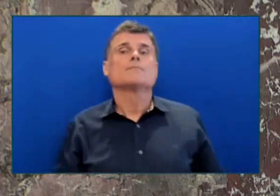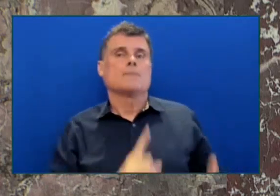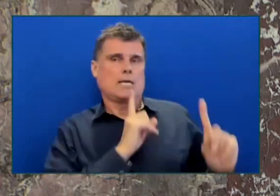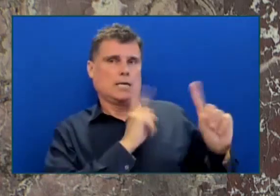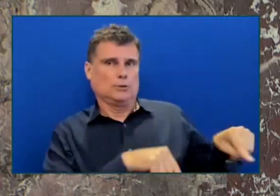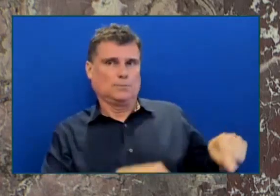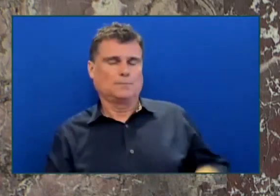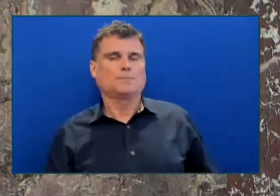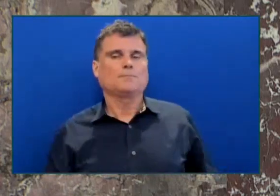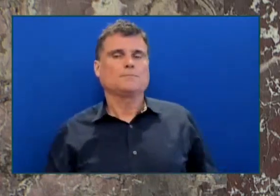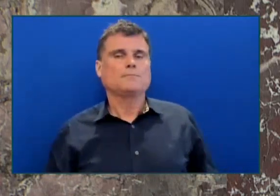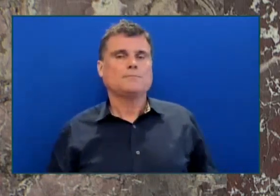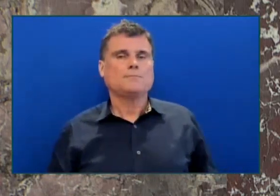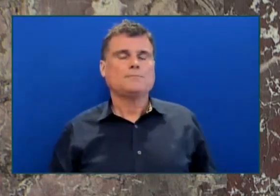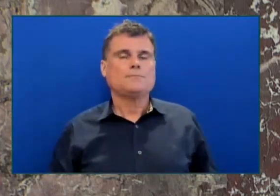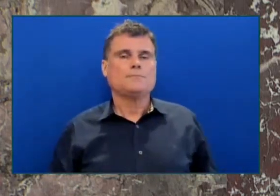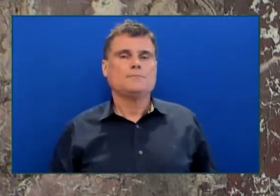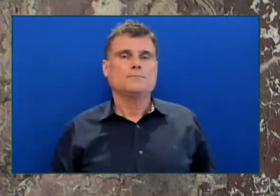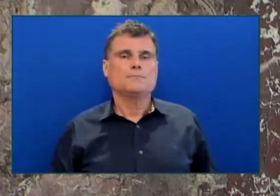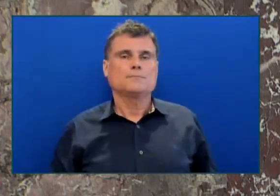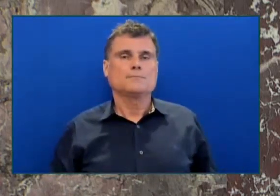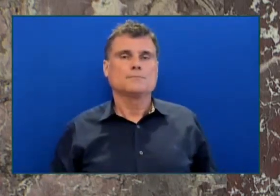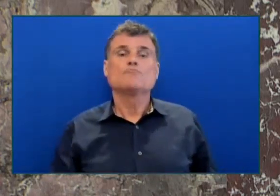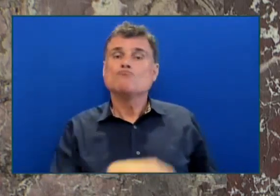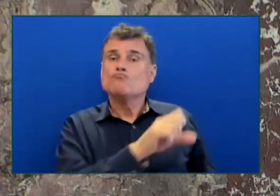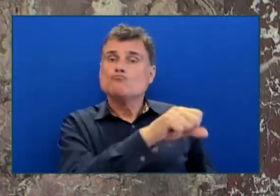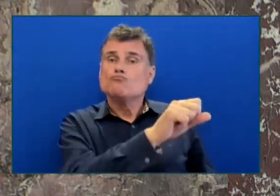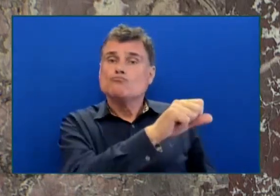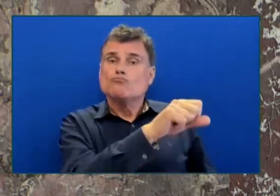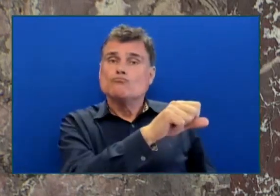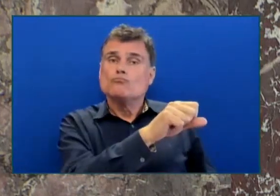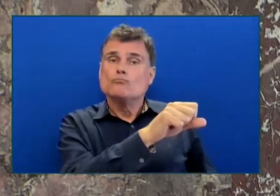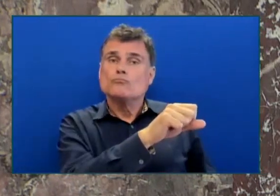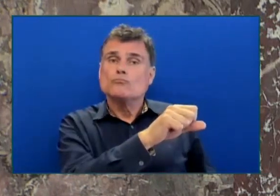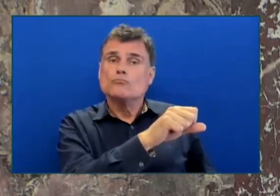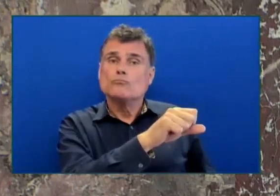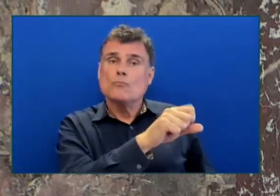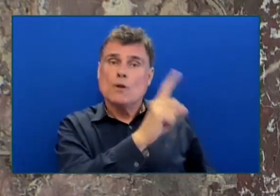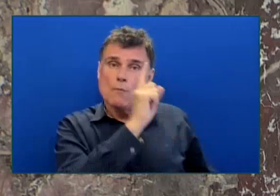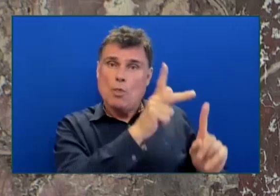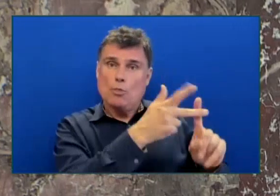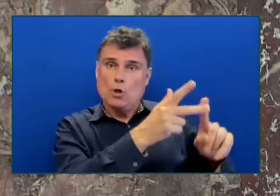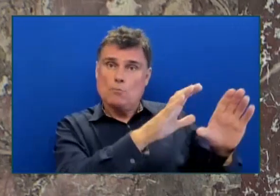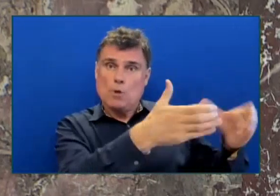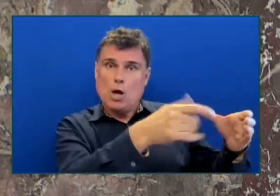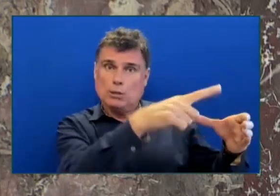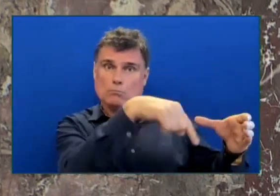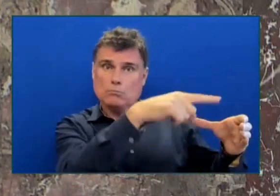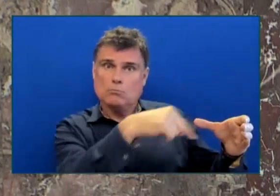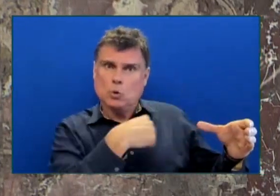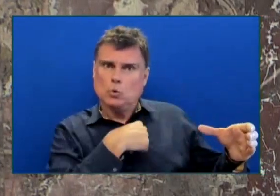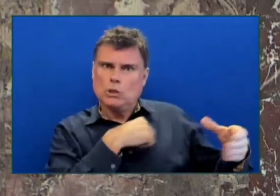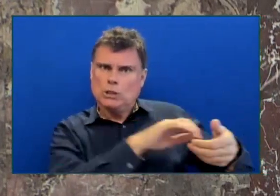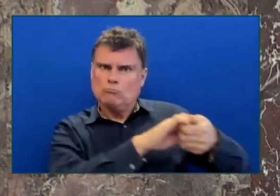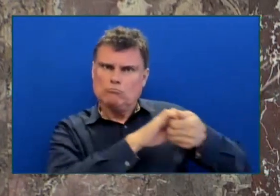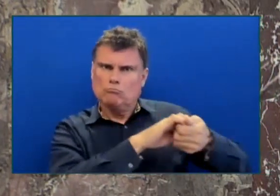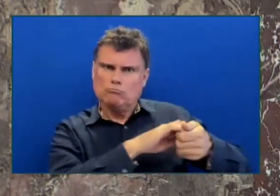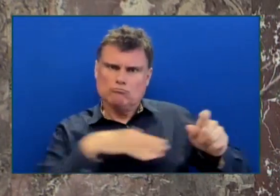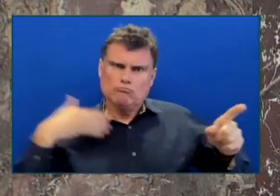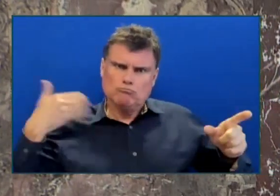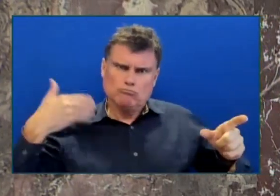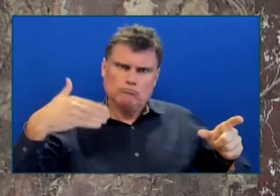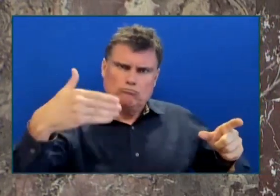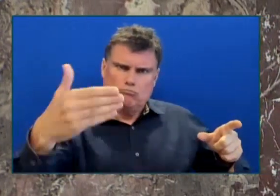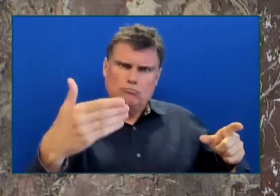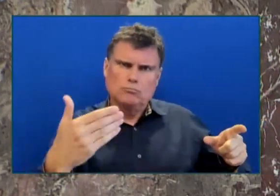the third party And during our time working together in the minority parliament Brought in significant reforms around